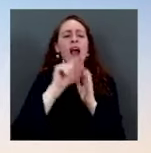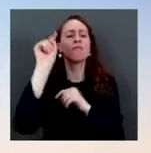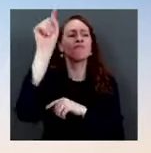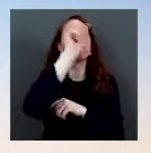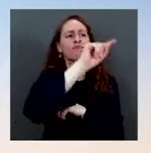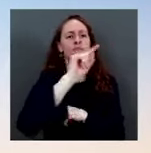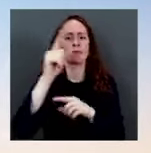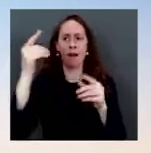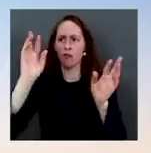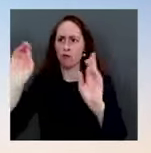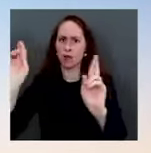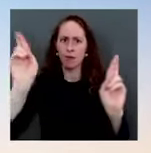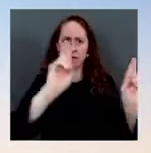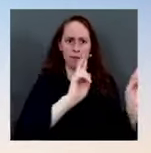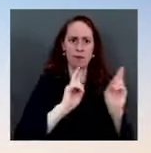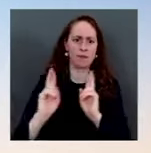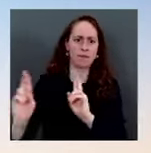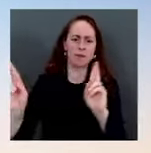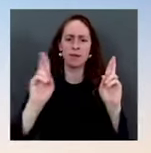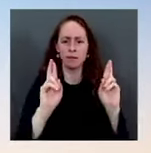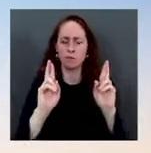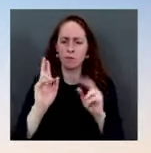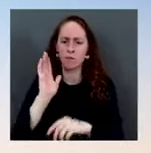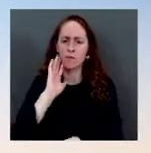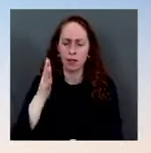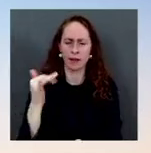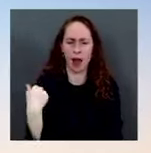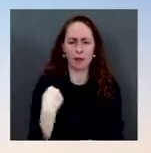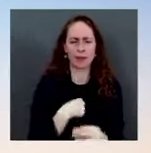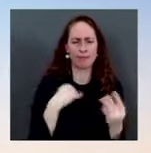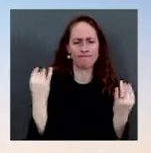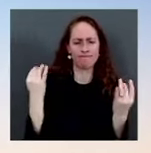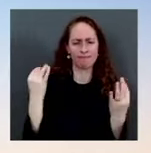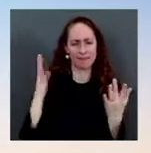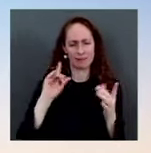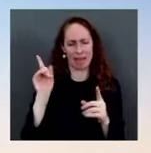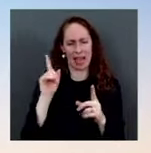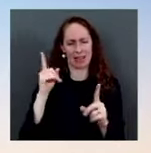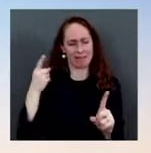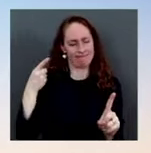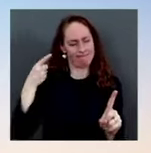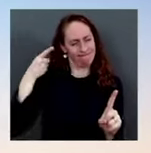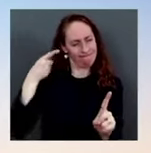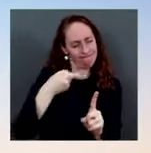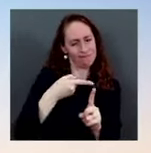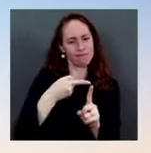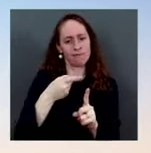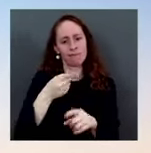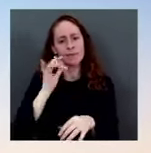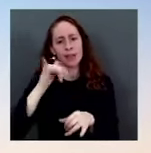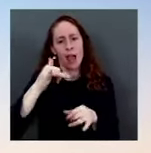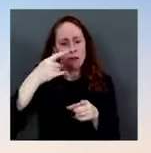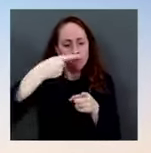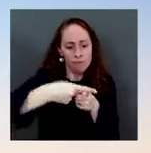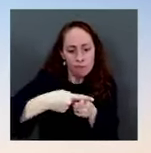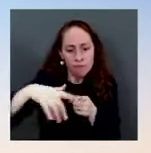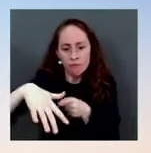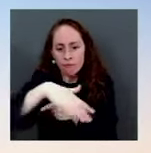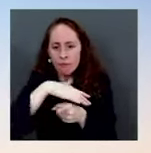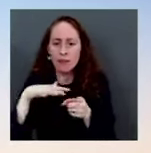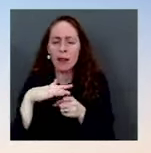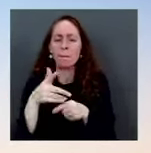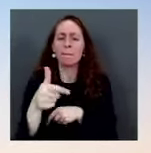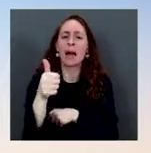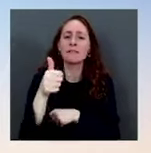testing sites will be needed so we have teams out on the ground to make that assessment with governors state leaders local health officials who are